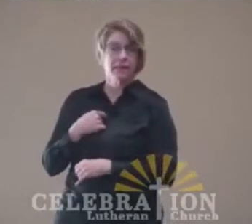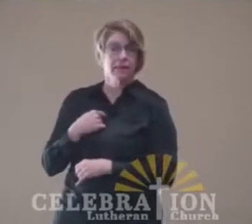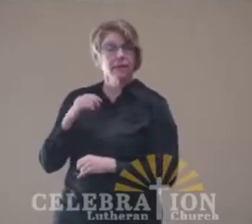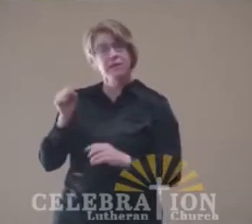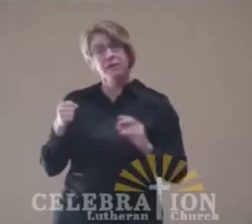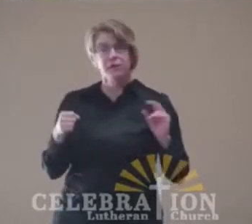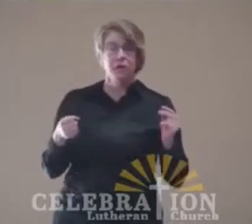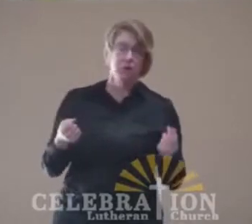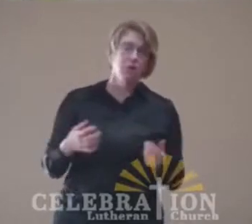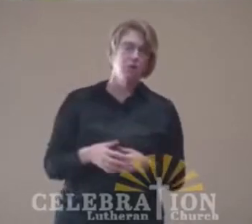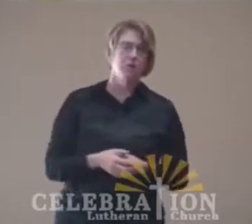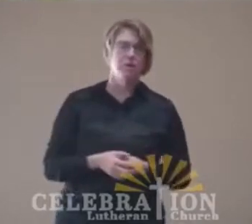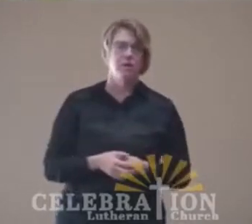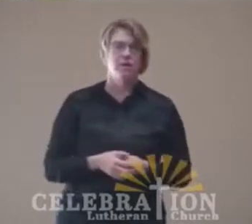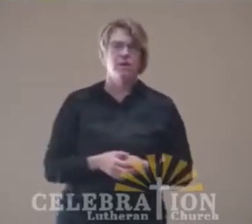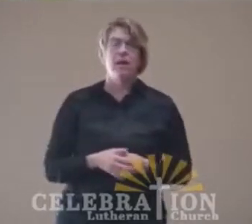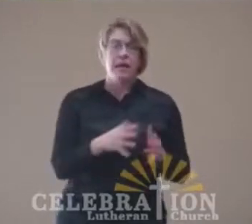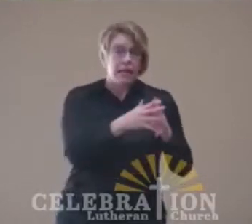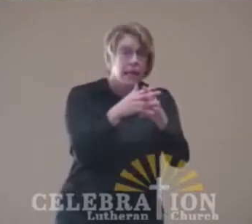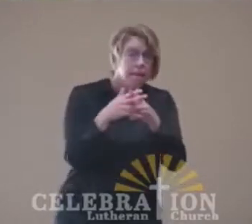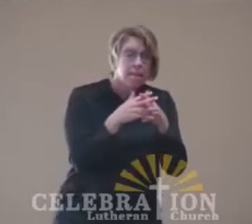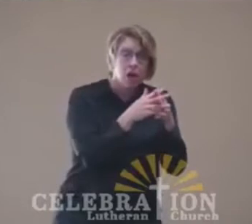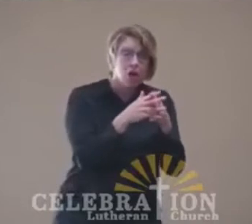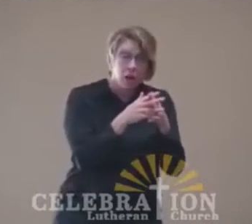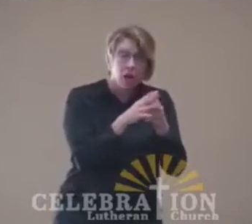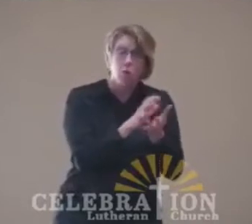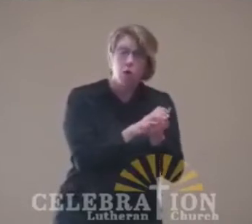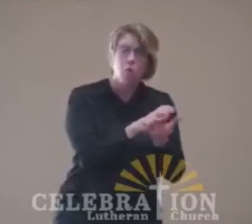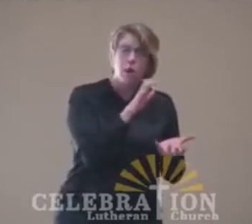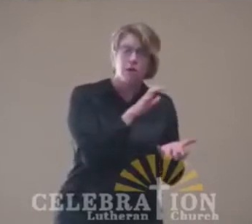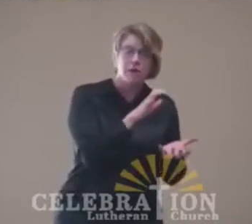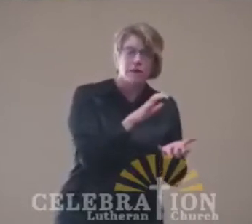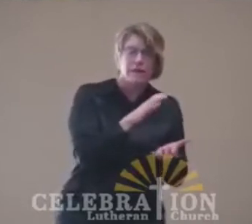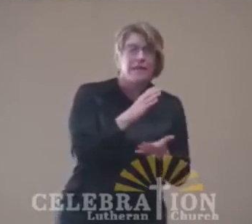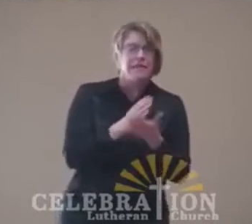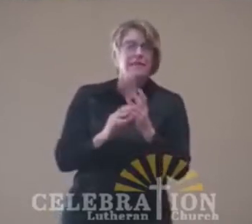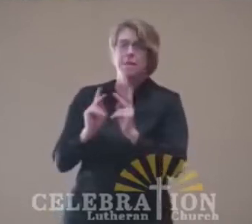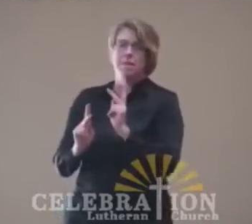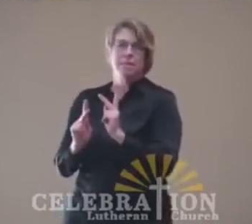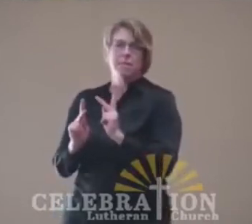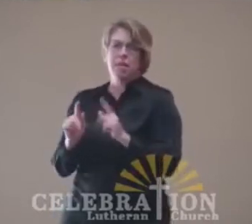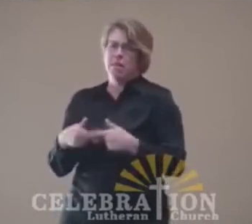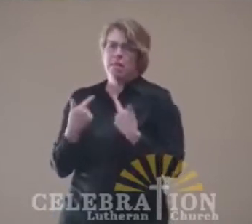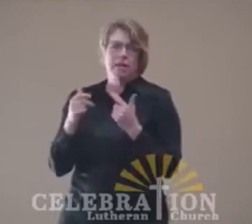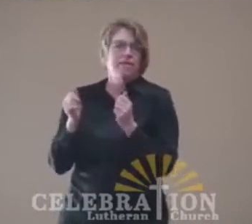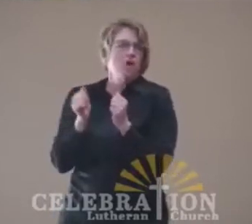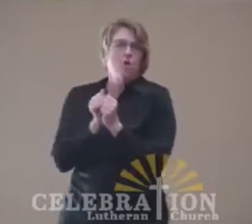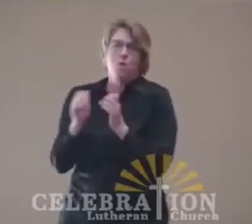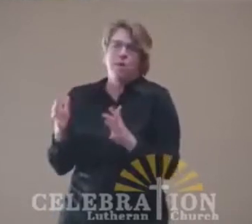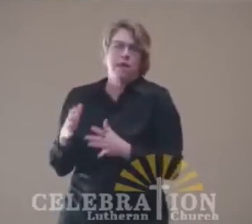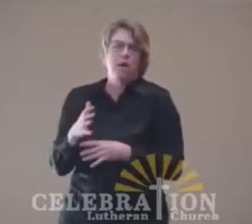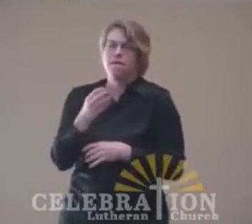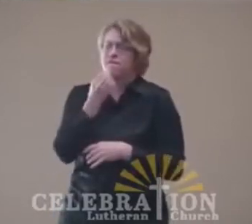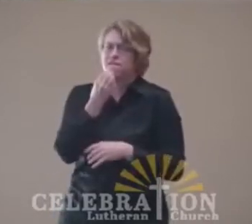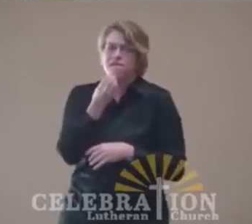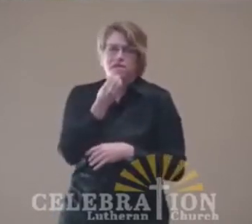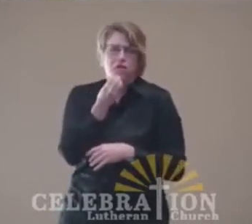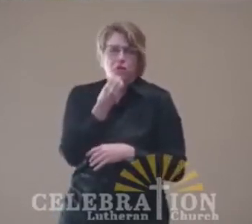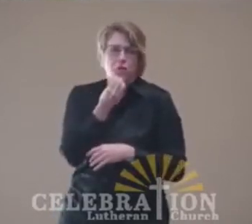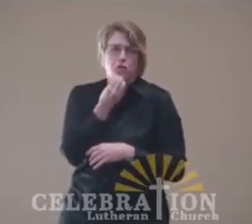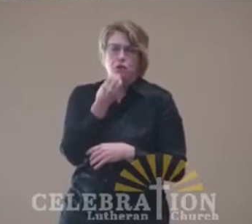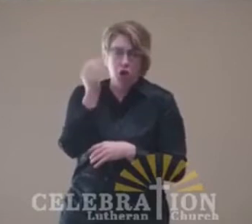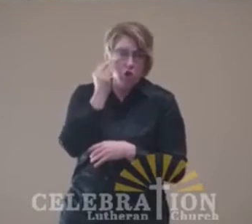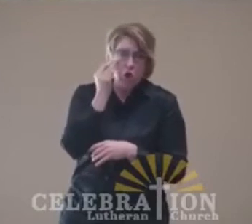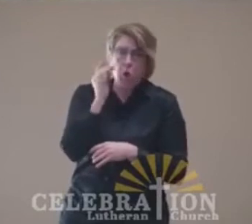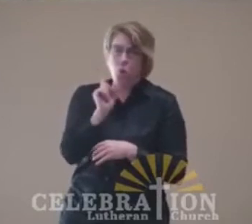How can a nation as wealthy as ours still have so many living with food insecurity or without access to affordable housing? And how does